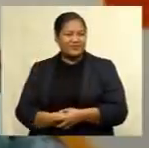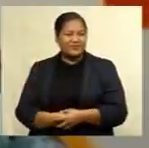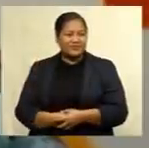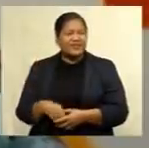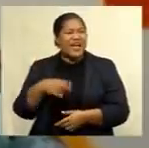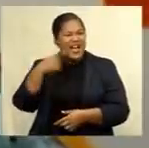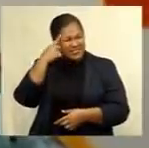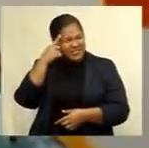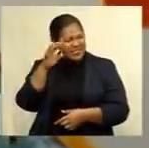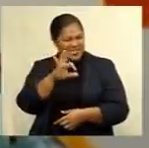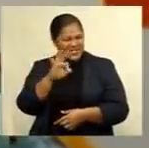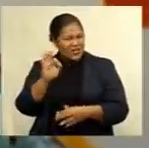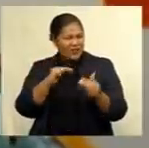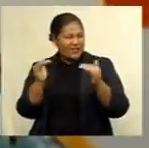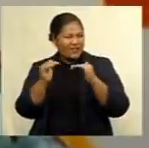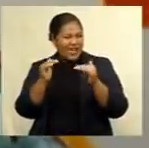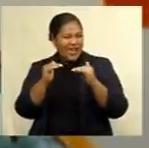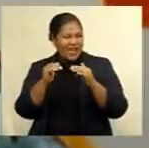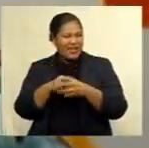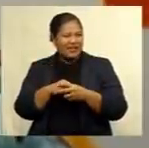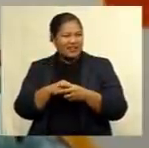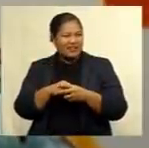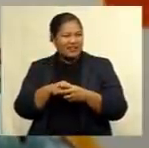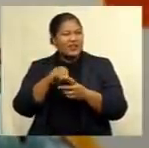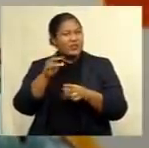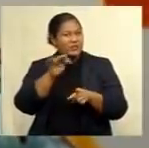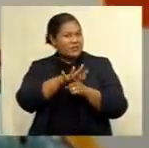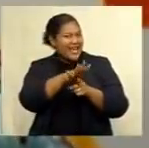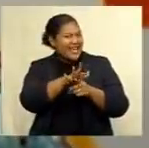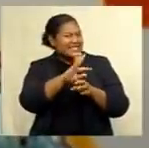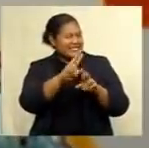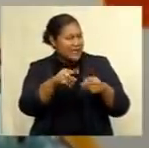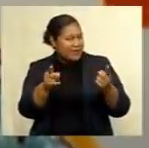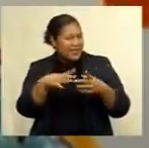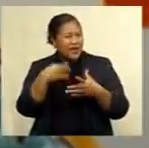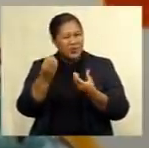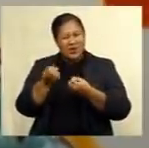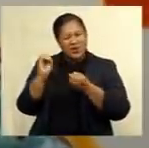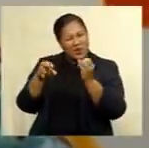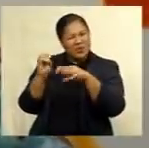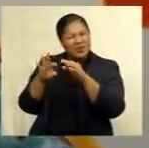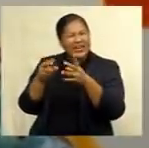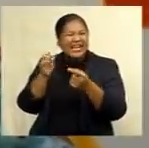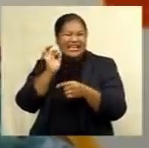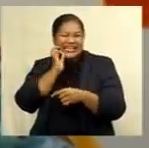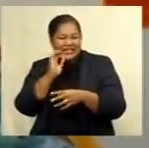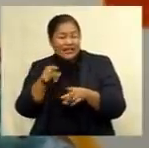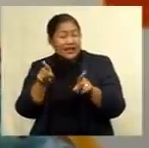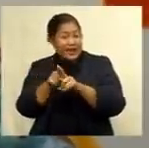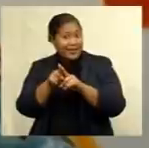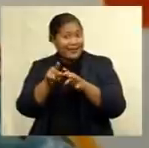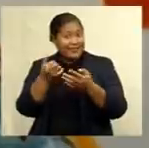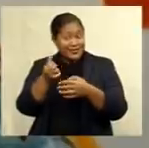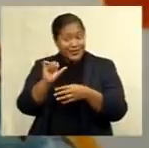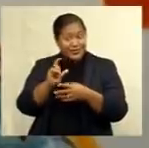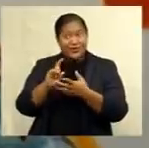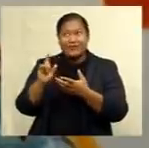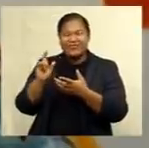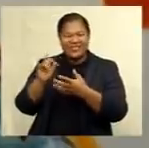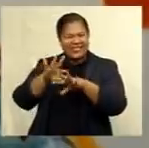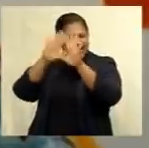very unfortunate to be blamed for something we contribute very little to which is the global